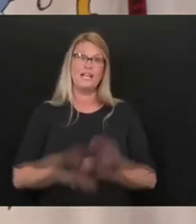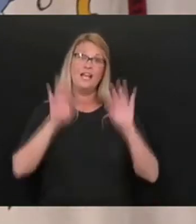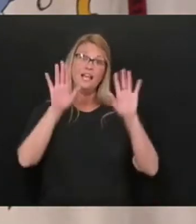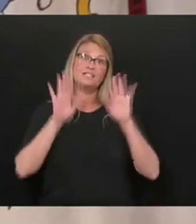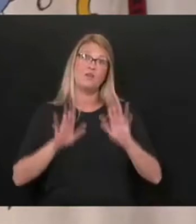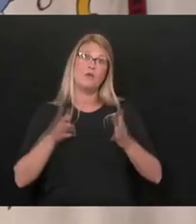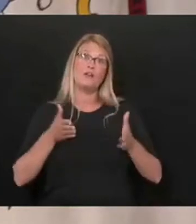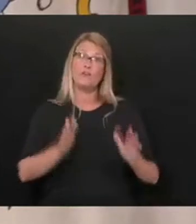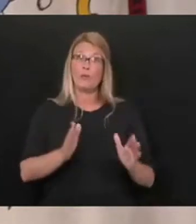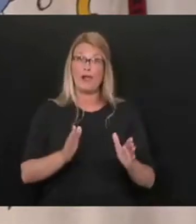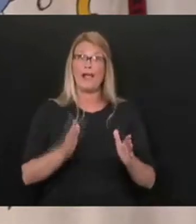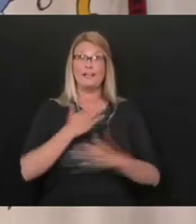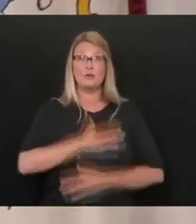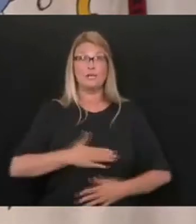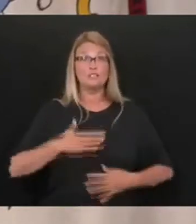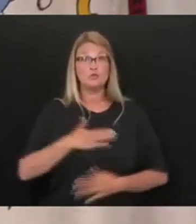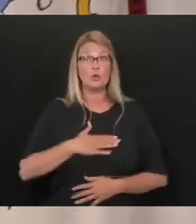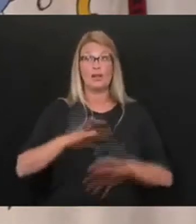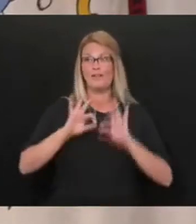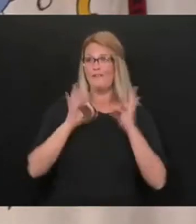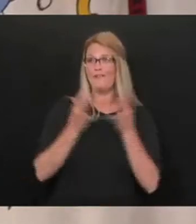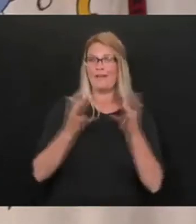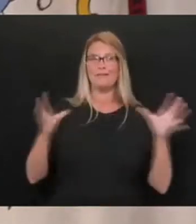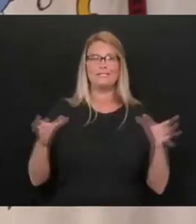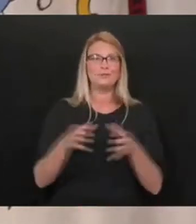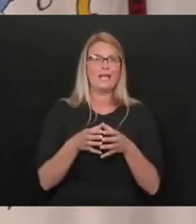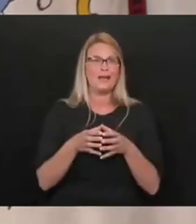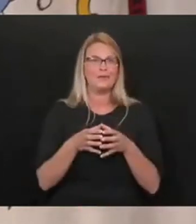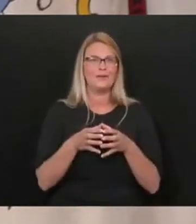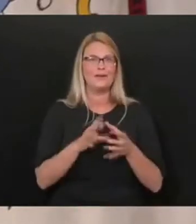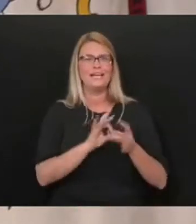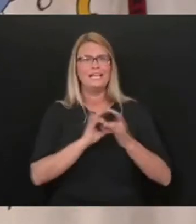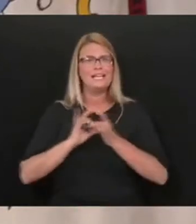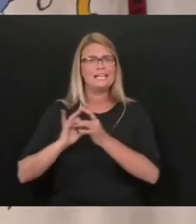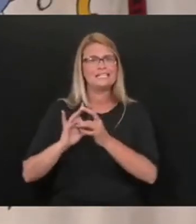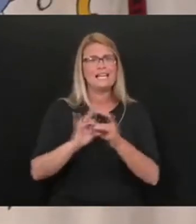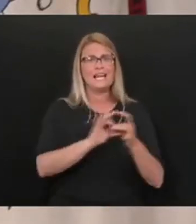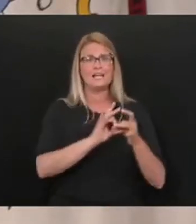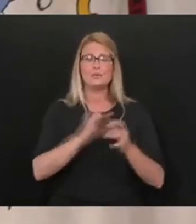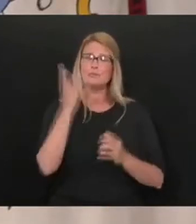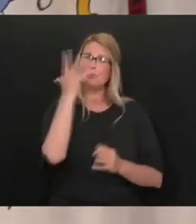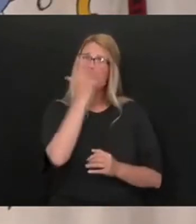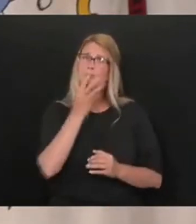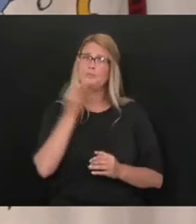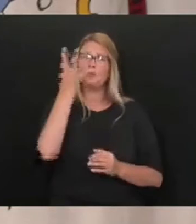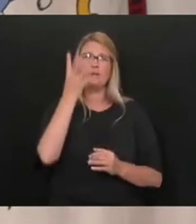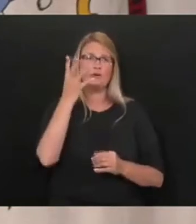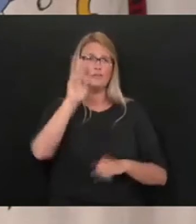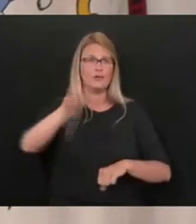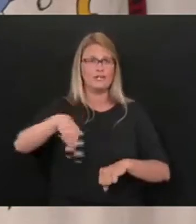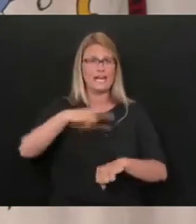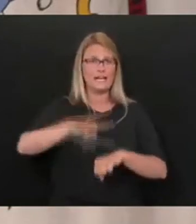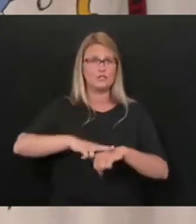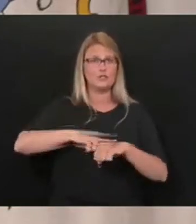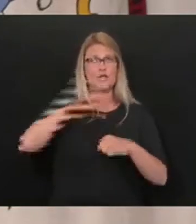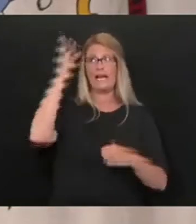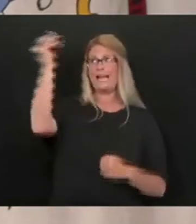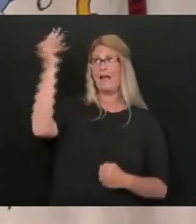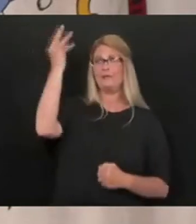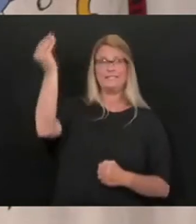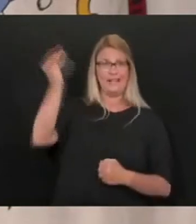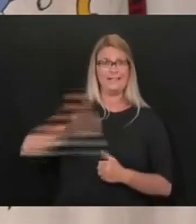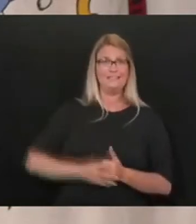enjoy family and connect with the beauty of all there is in the outdoors. It's